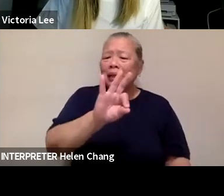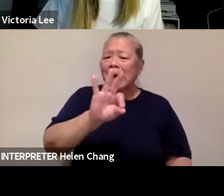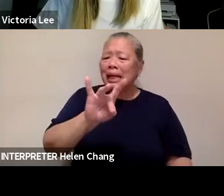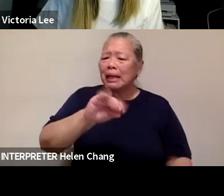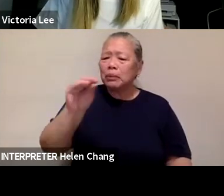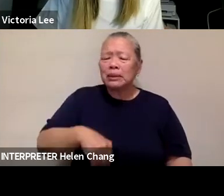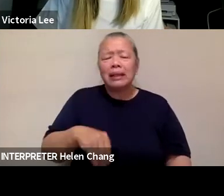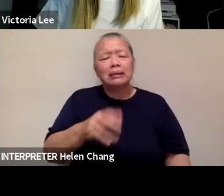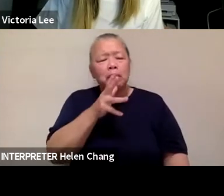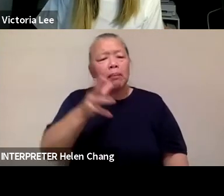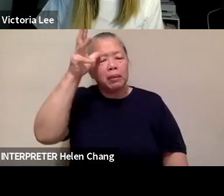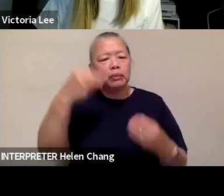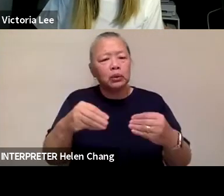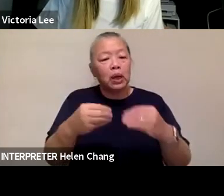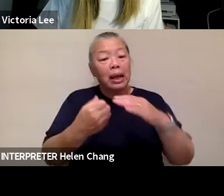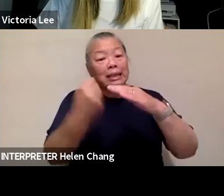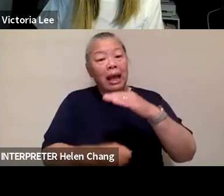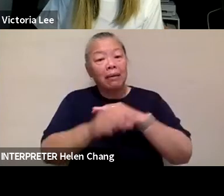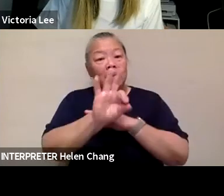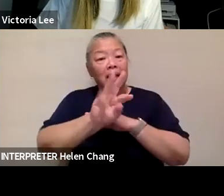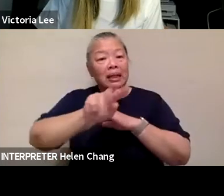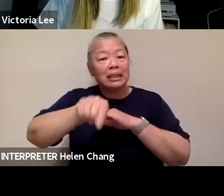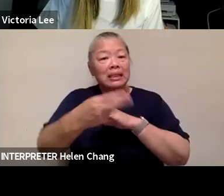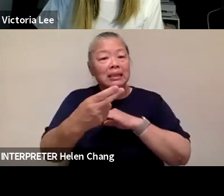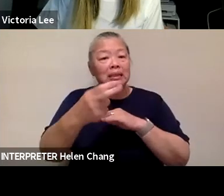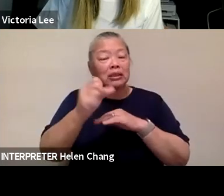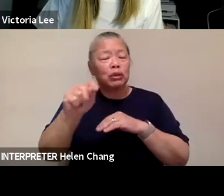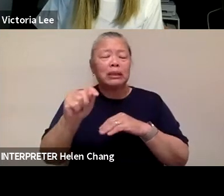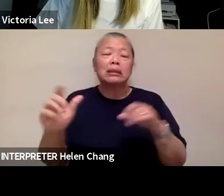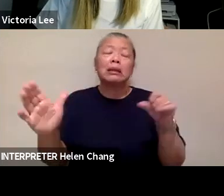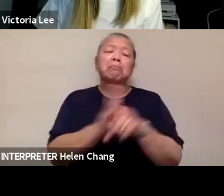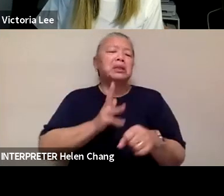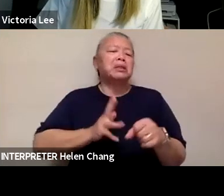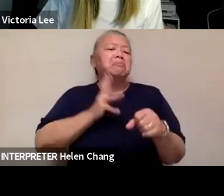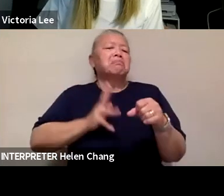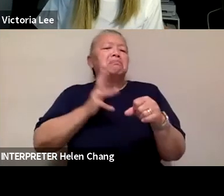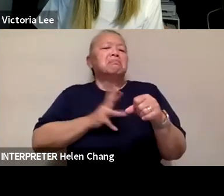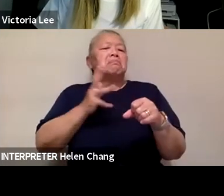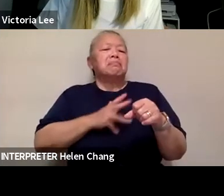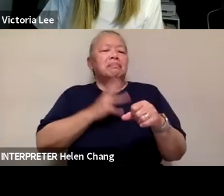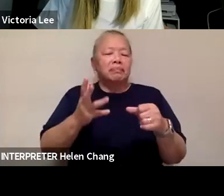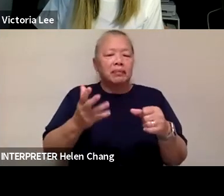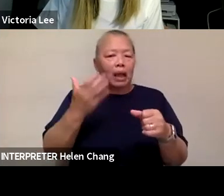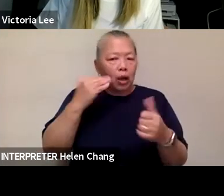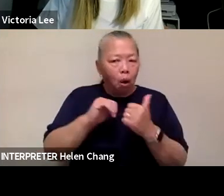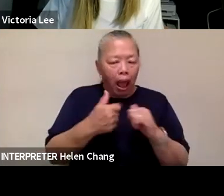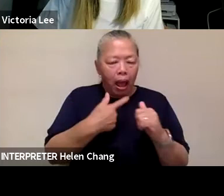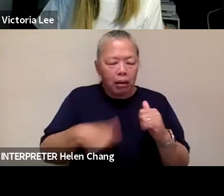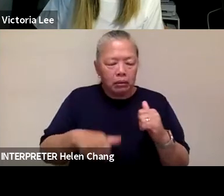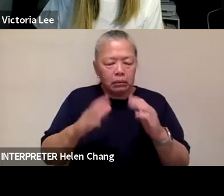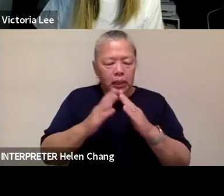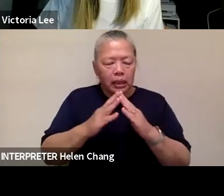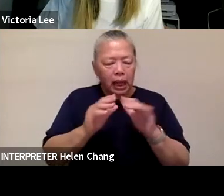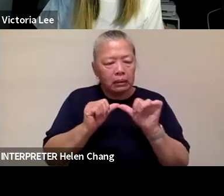south of 96th Street, is completely gentrified. I do not know how Chinatown held out all this time.